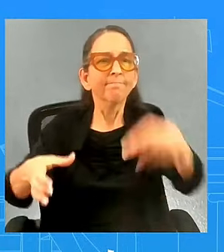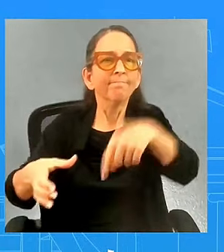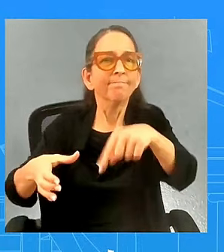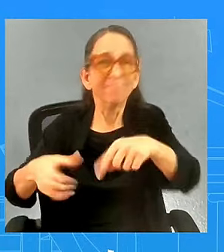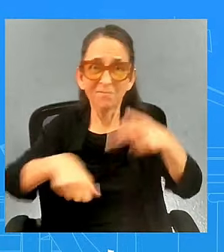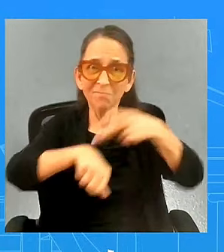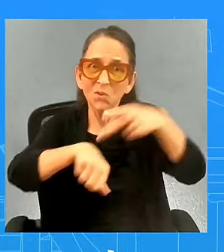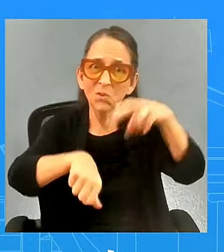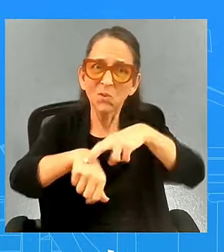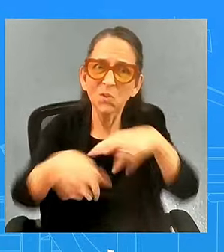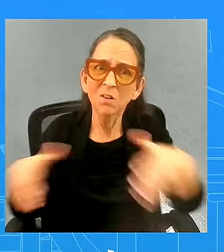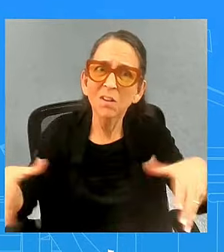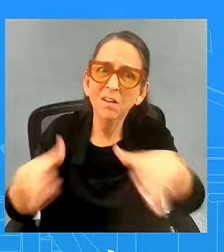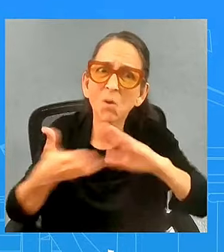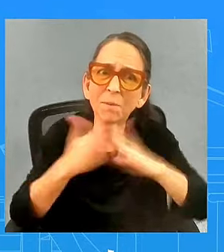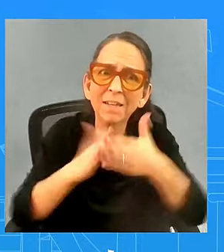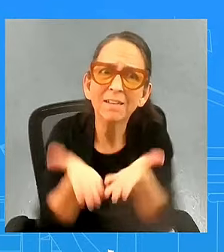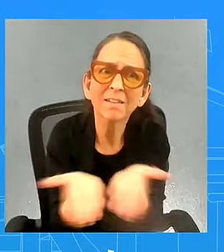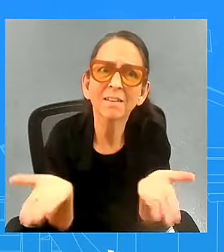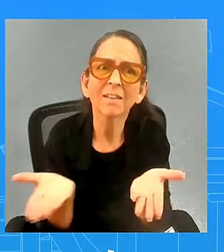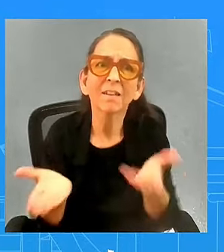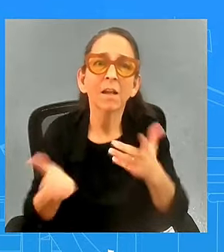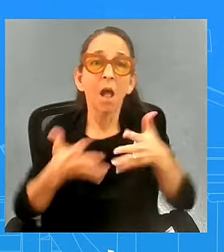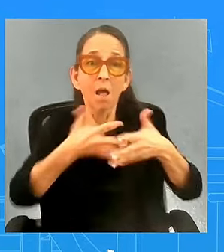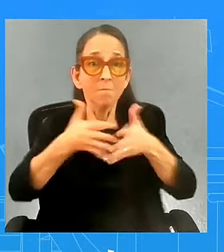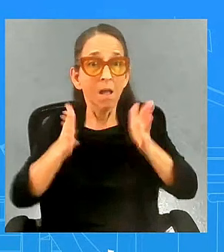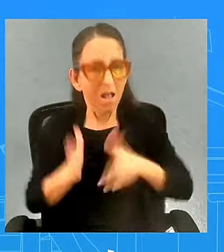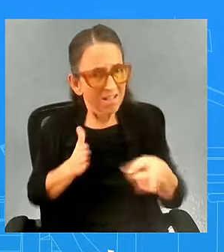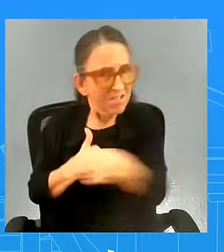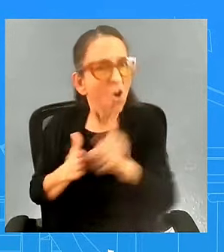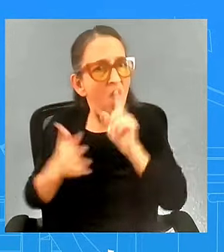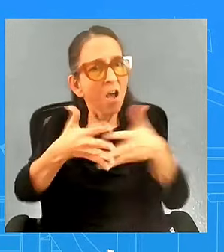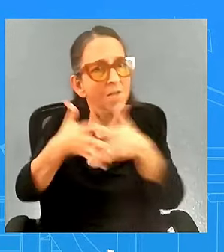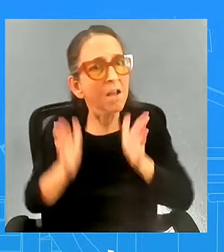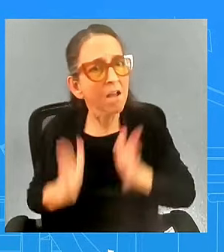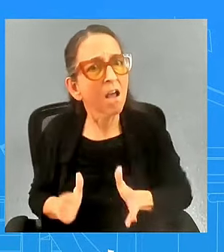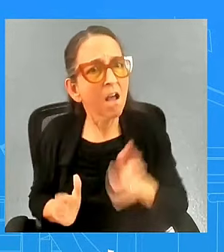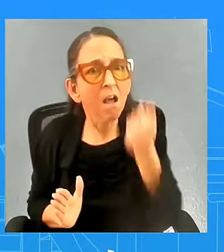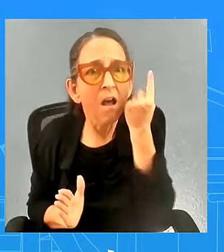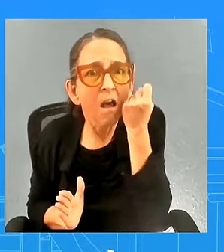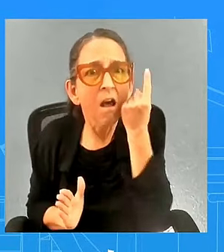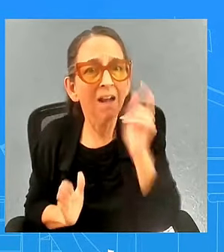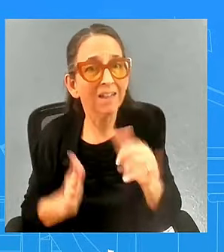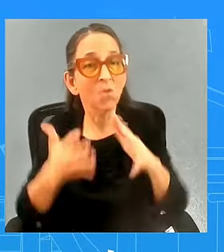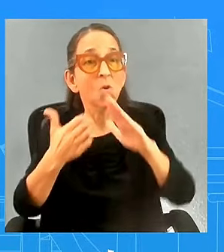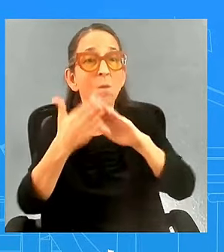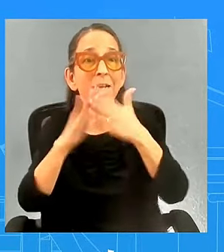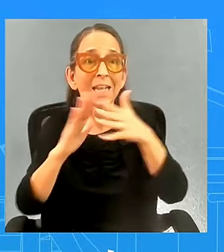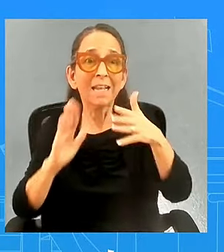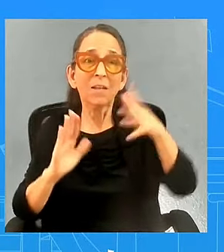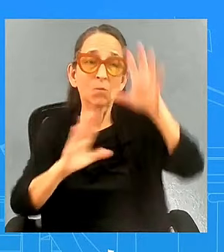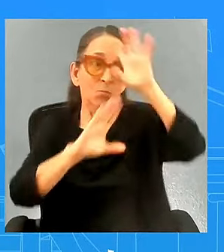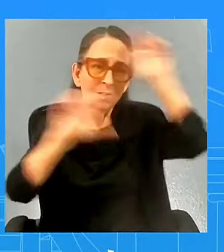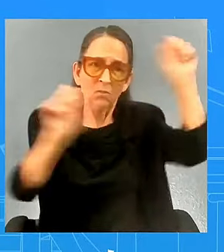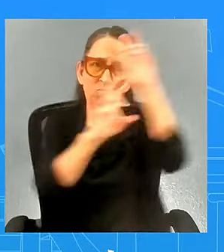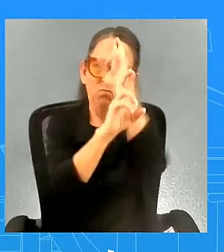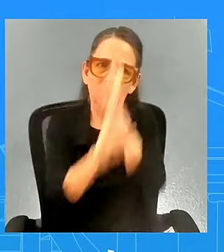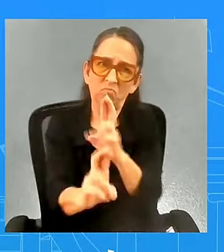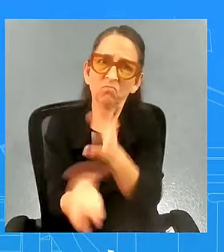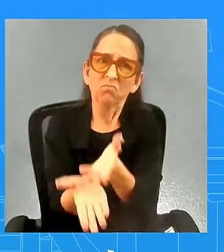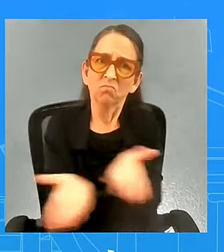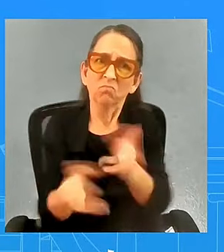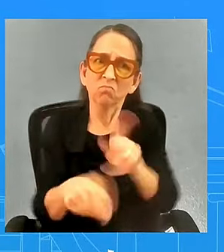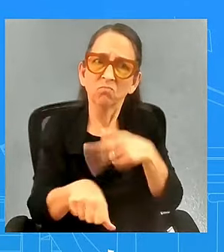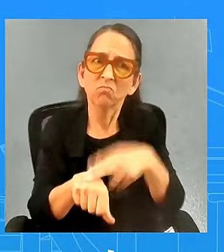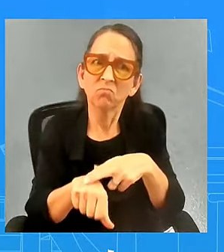are americans uh they this is somebody this is a community that he respects uh and he wanted to make sure he called